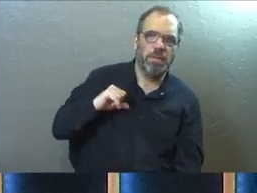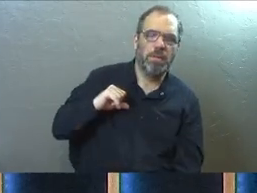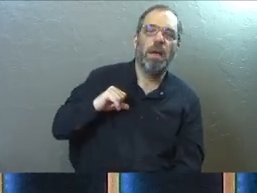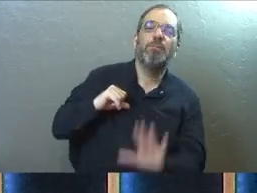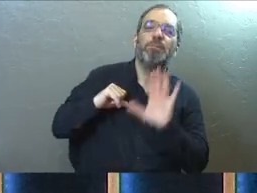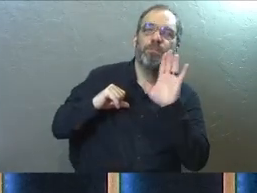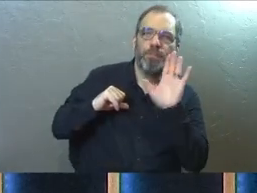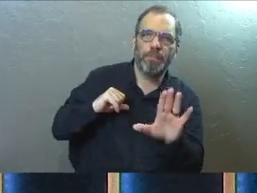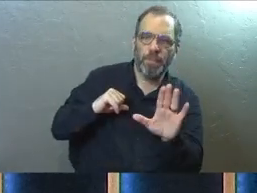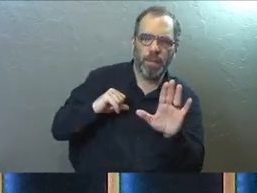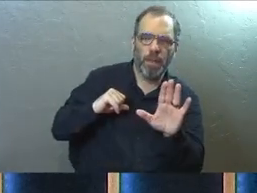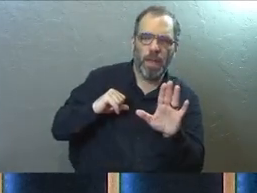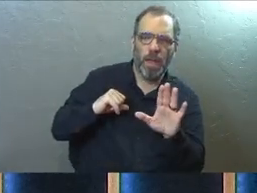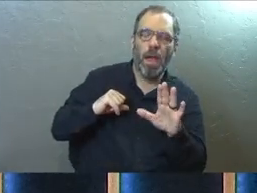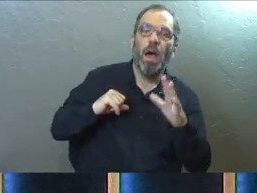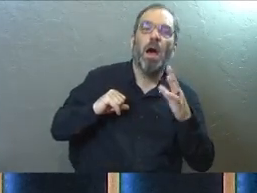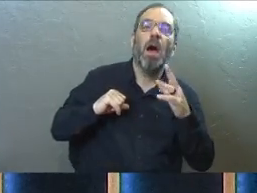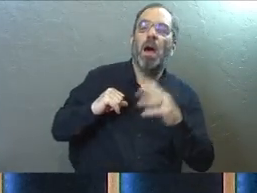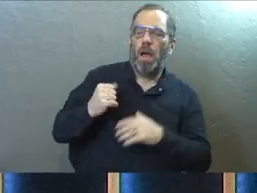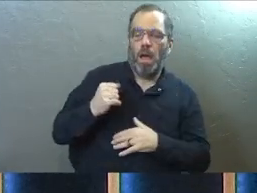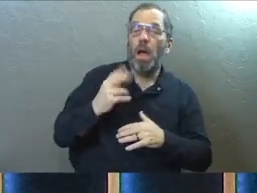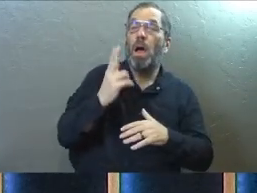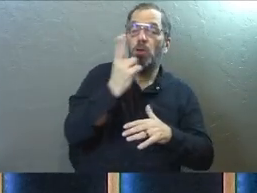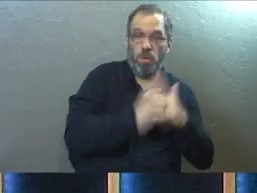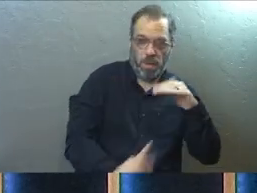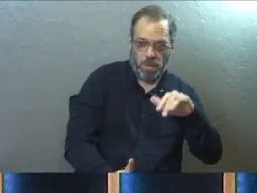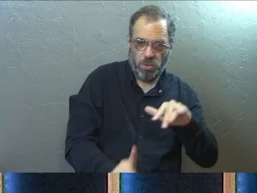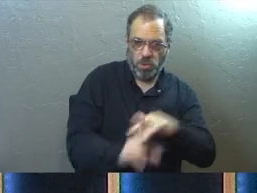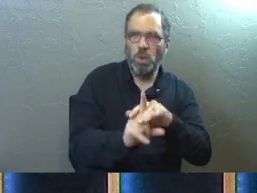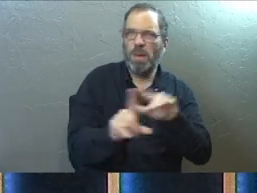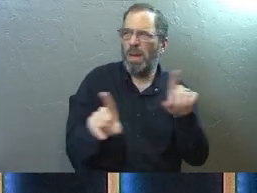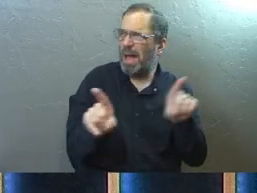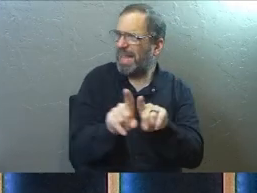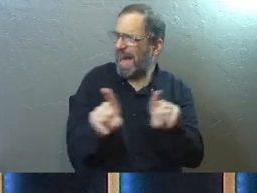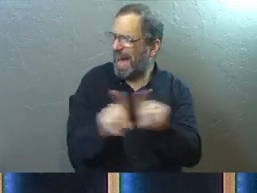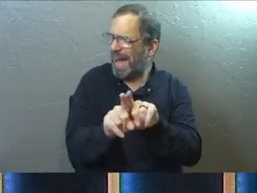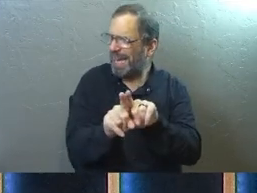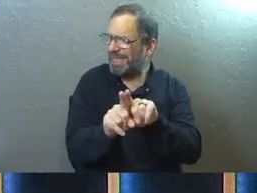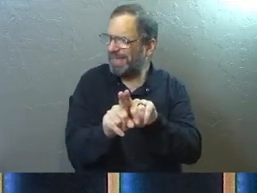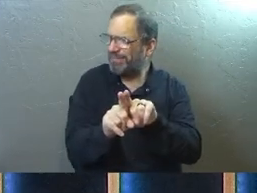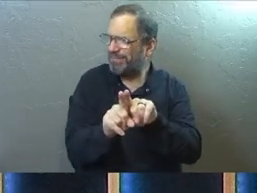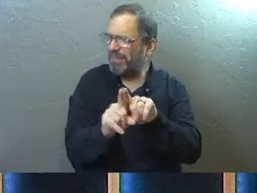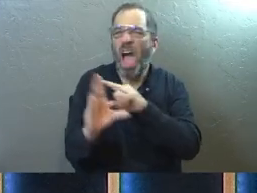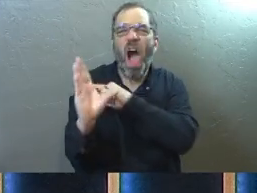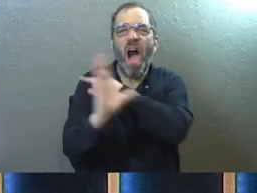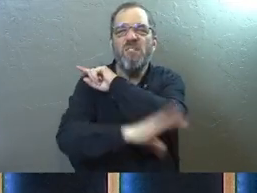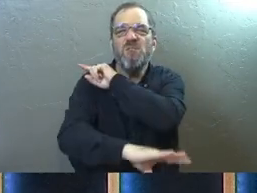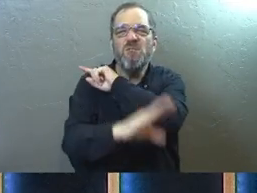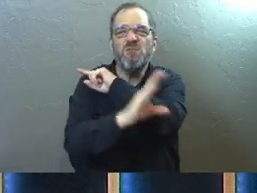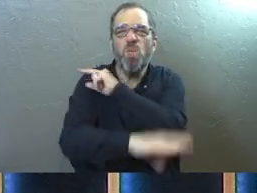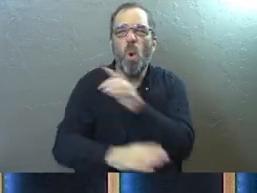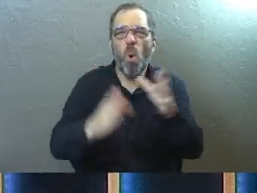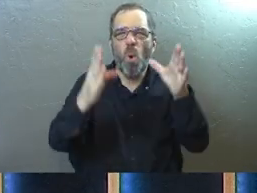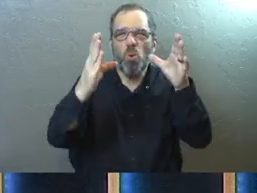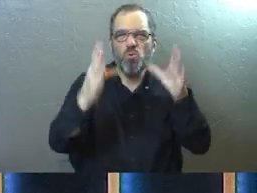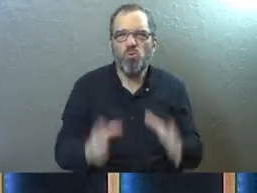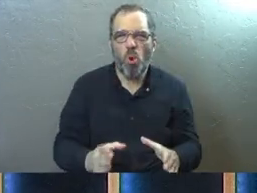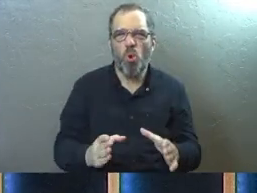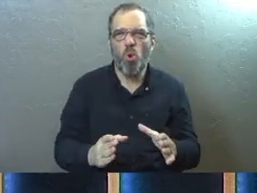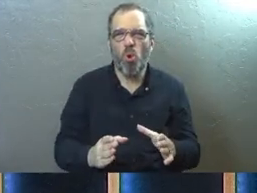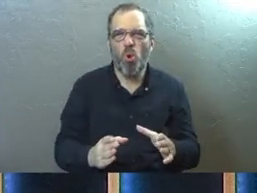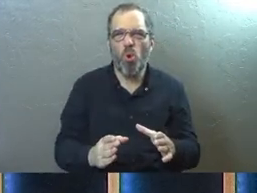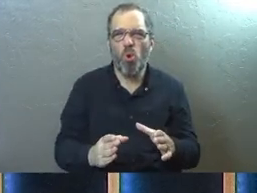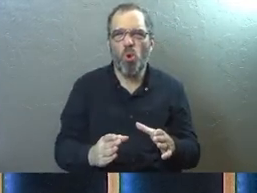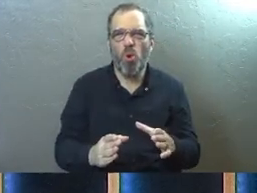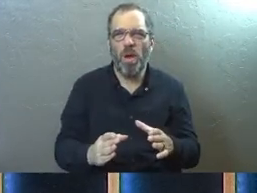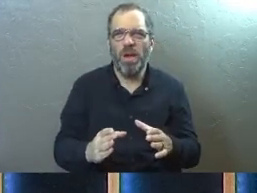What happens is that humility comes in almost like a foreign presence and it begins to build itself.